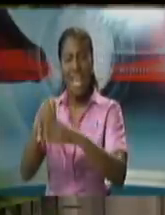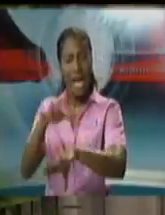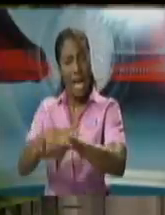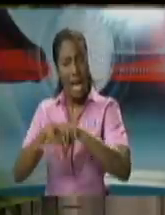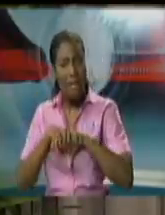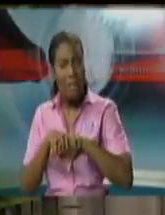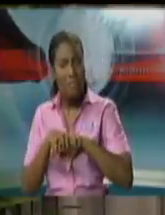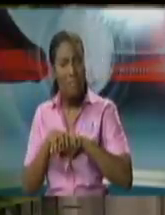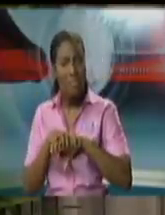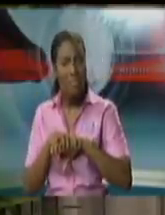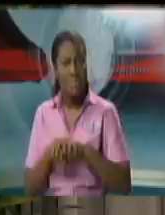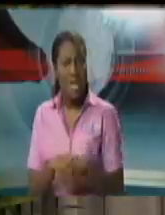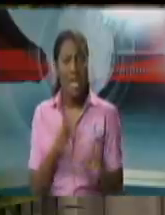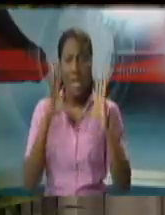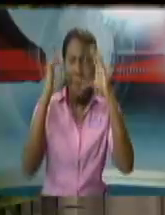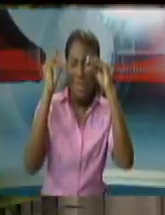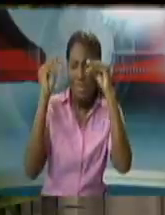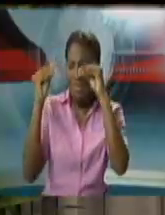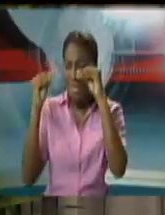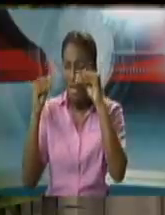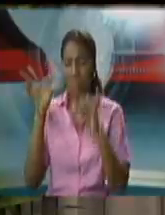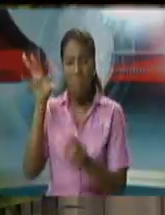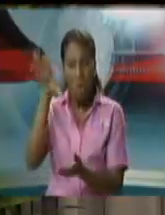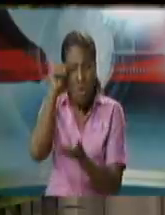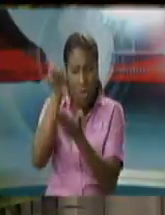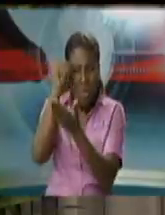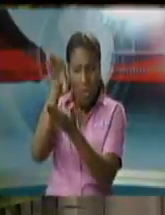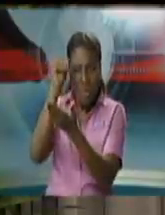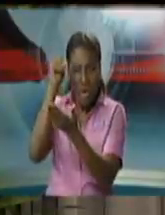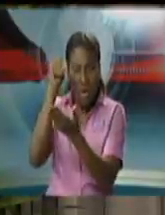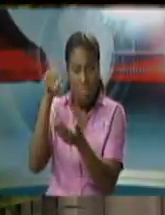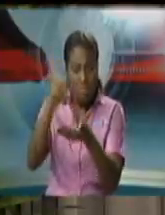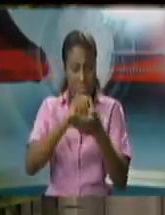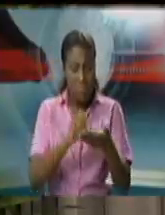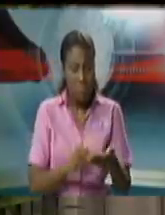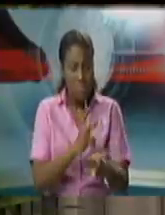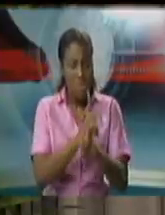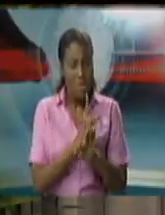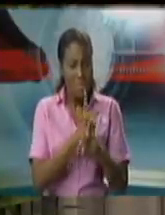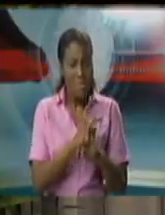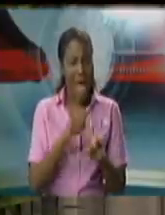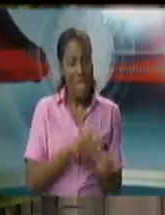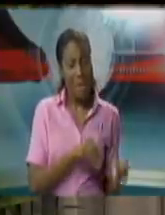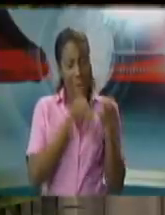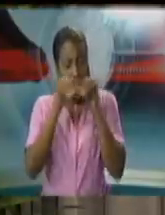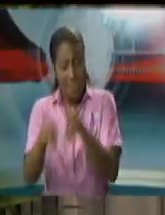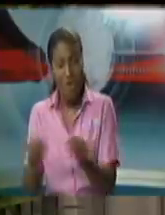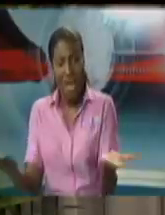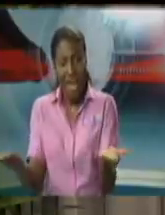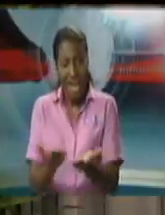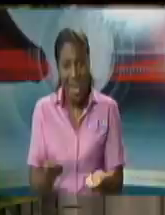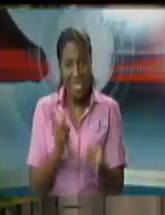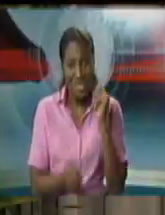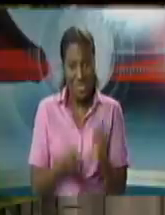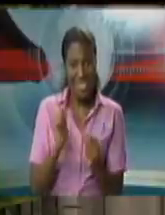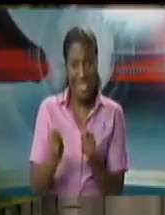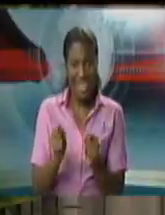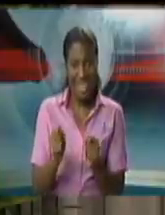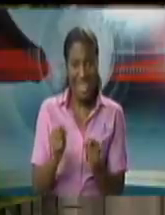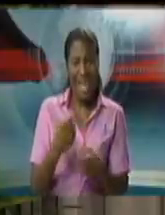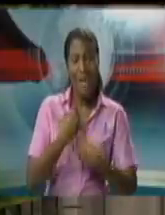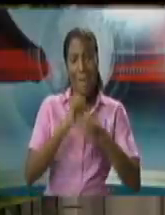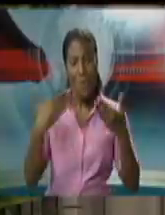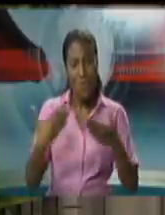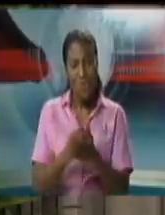kingdom structured a modeled process and then we adopted as a cabinet a non-legislative solution in